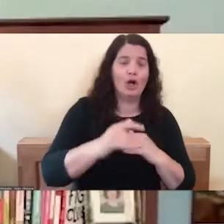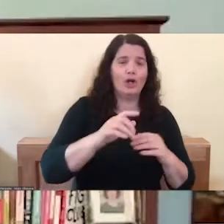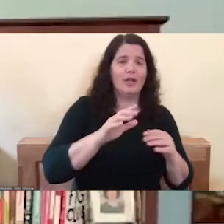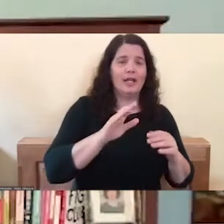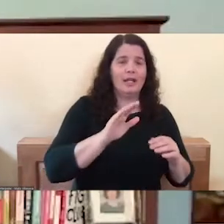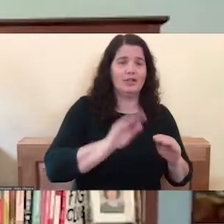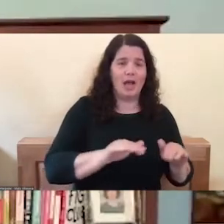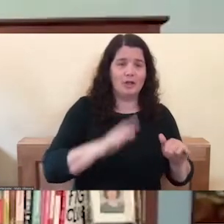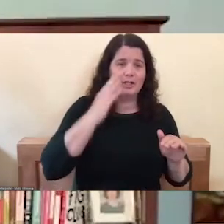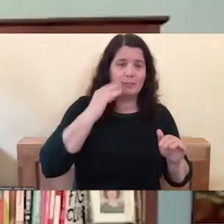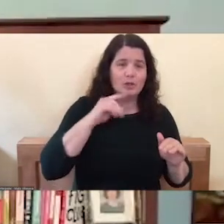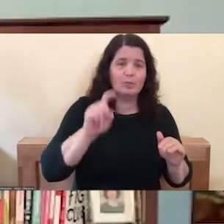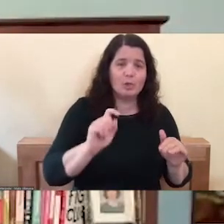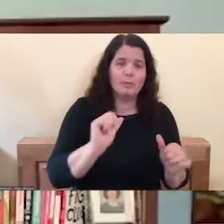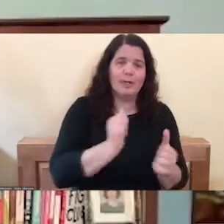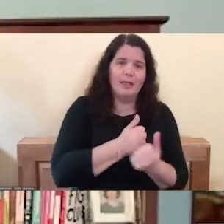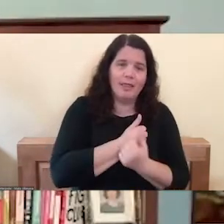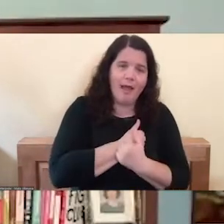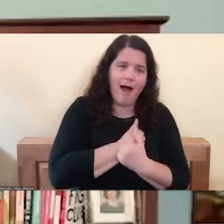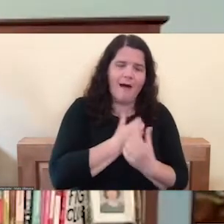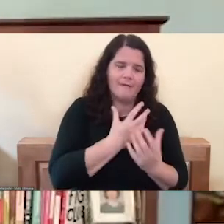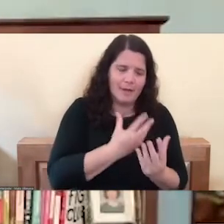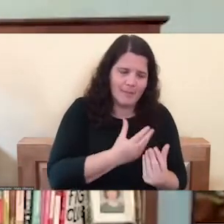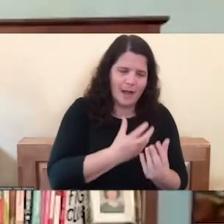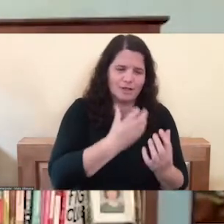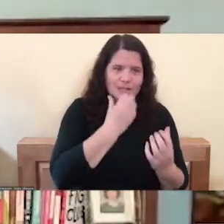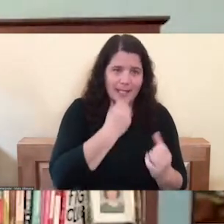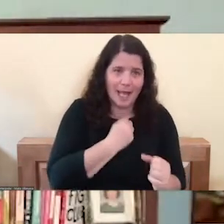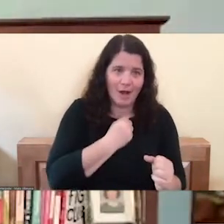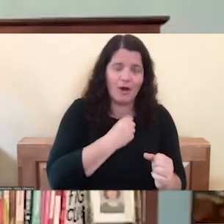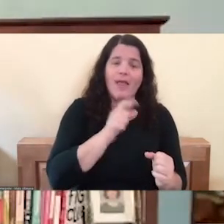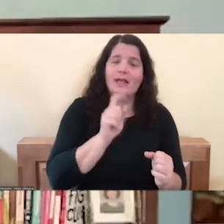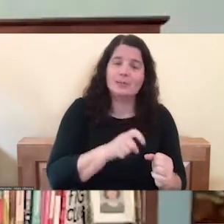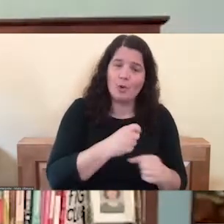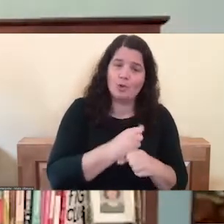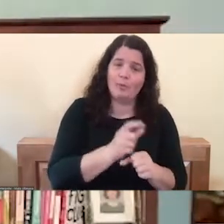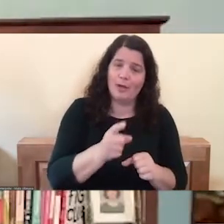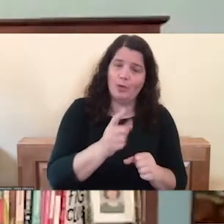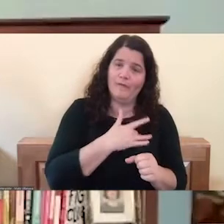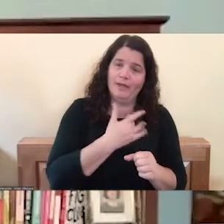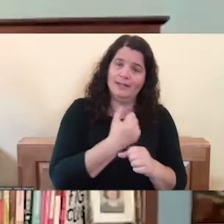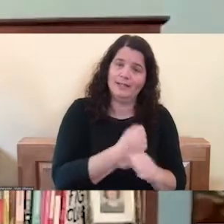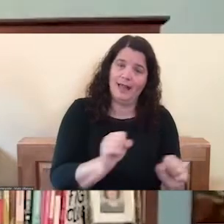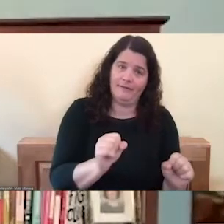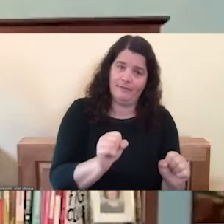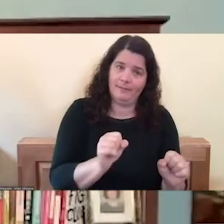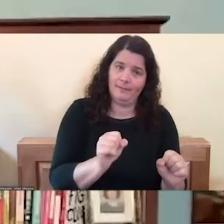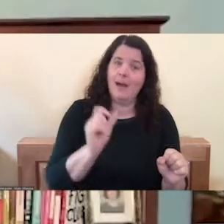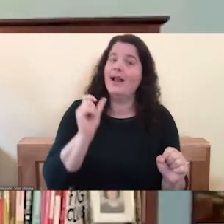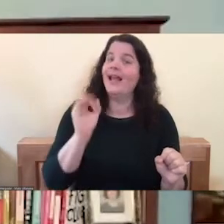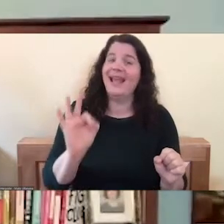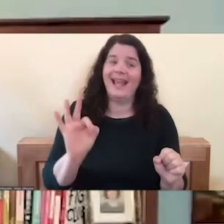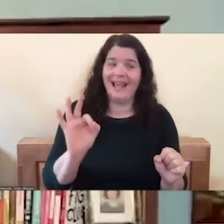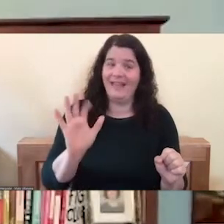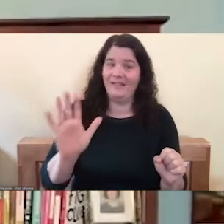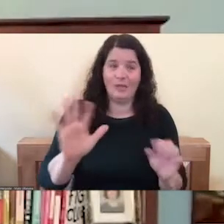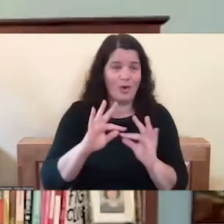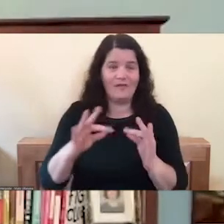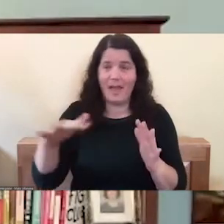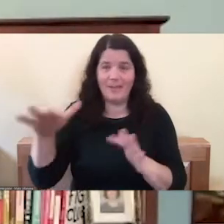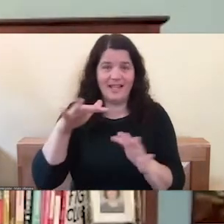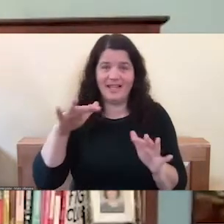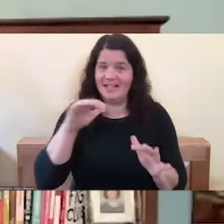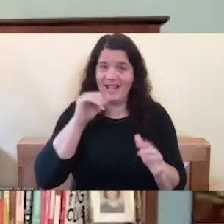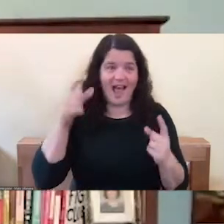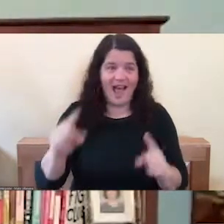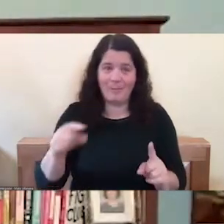feel safe. And this, in fact, it didn't make you feel safe because of your family history. What happens is like the